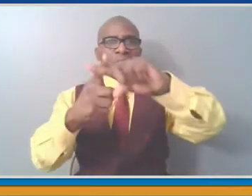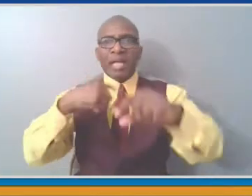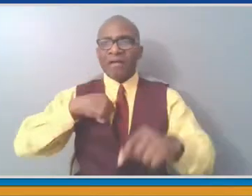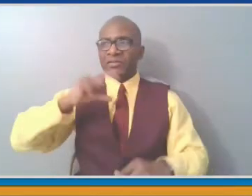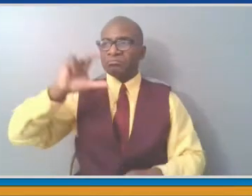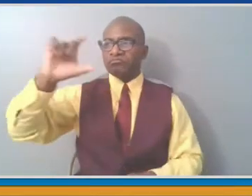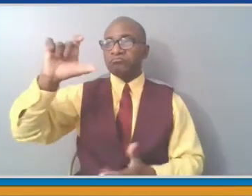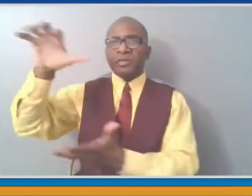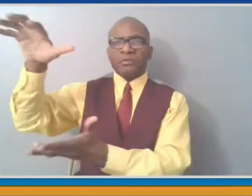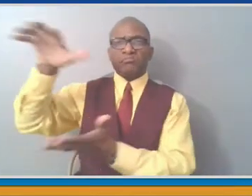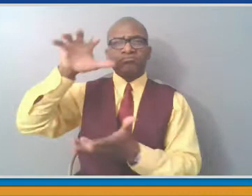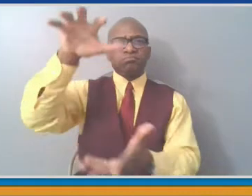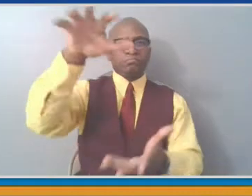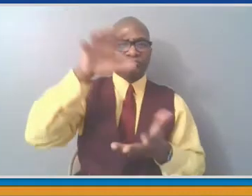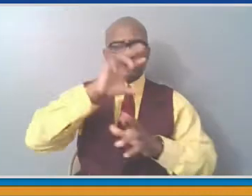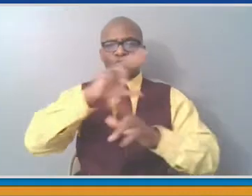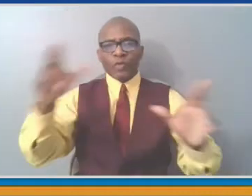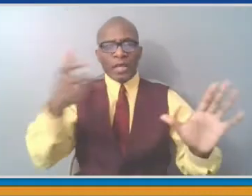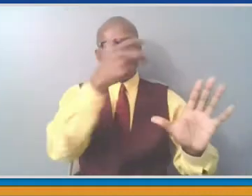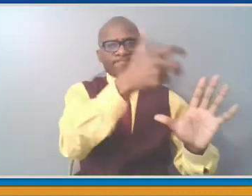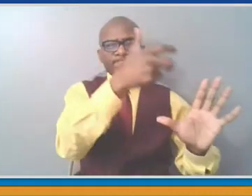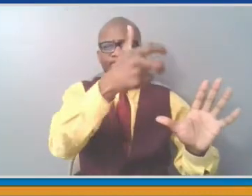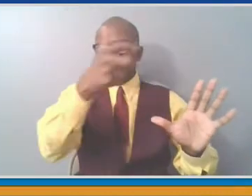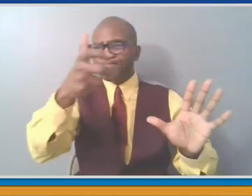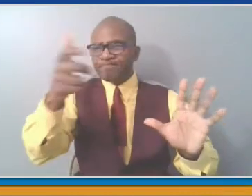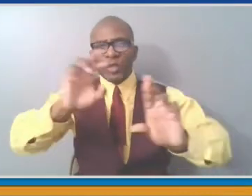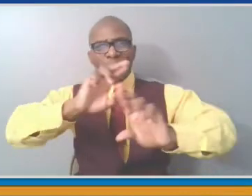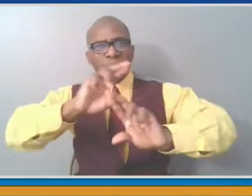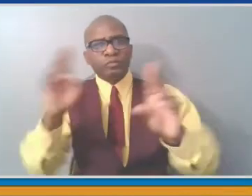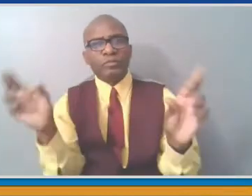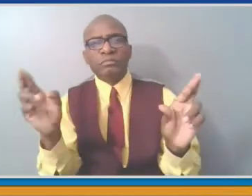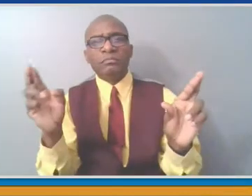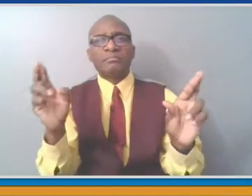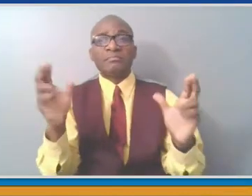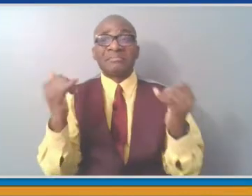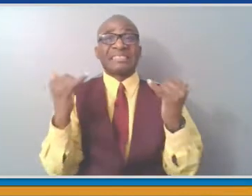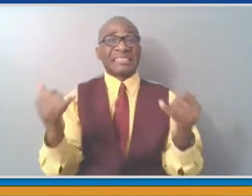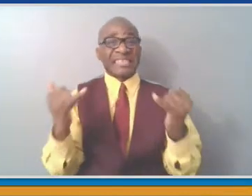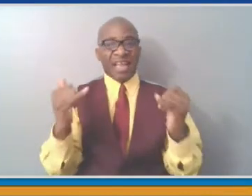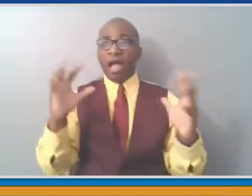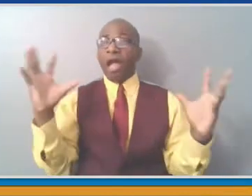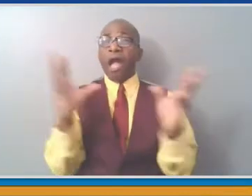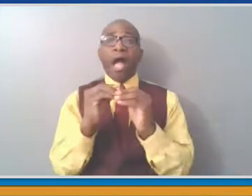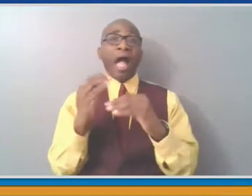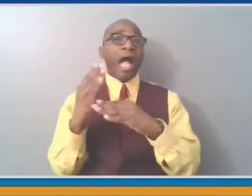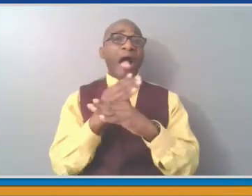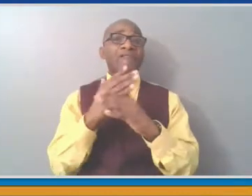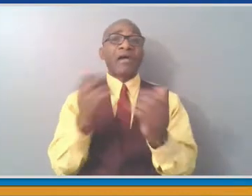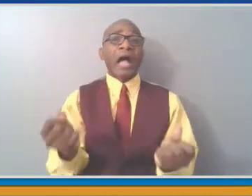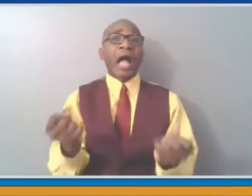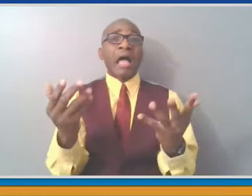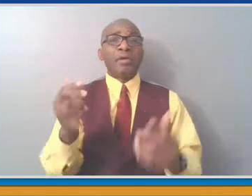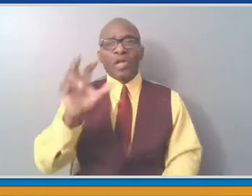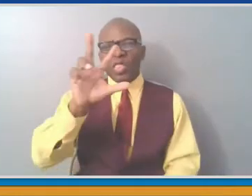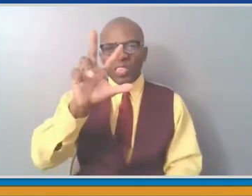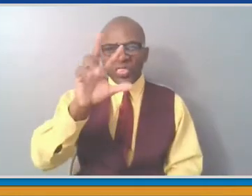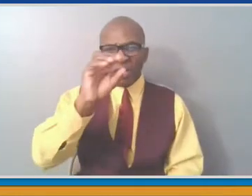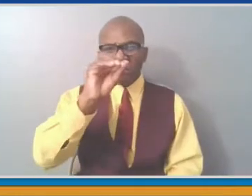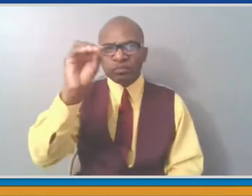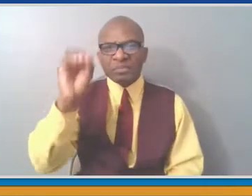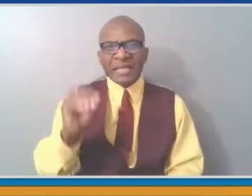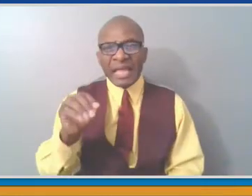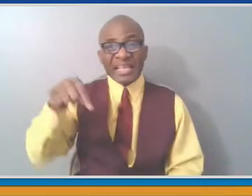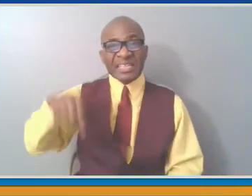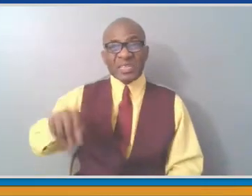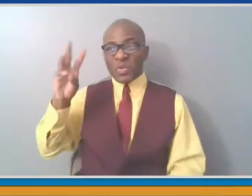against coronavirus. Almost one out of every three people fully vaccinated. And whether it's a two-dose or, in those cases, of